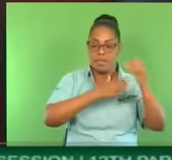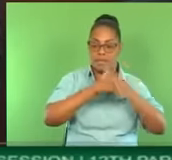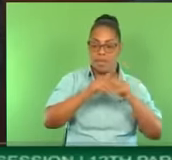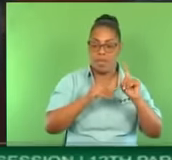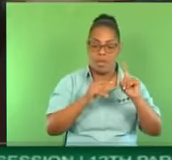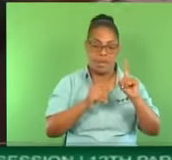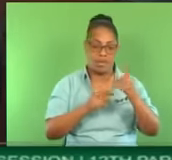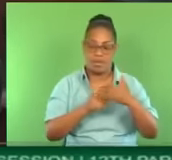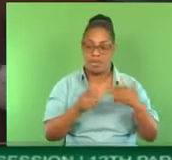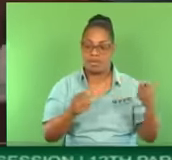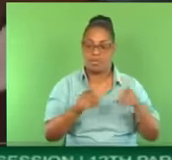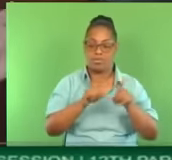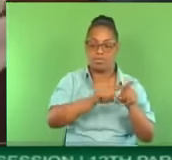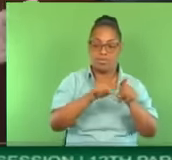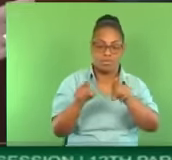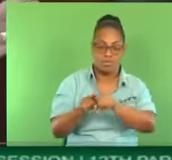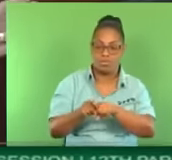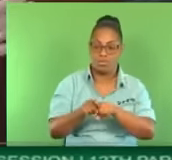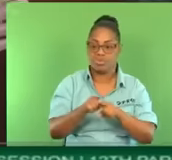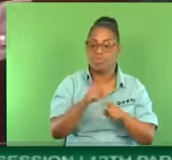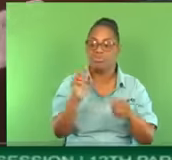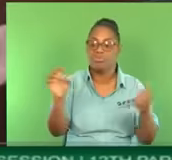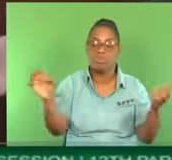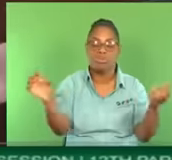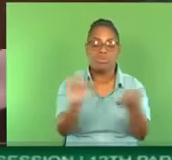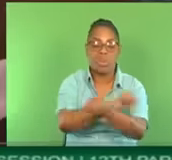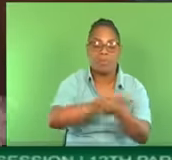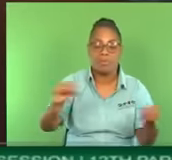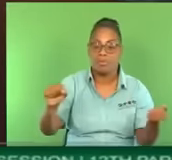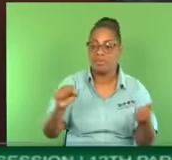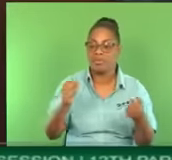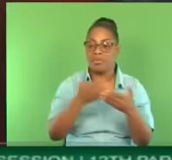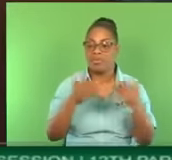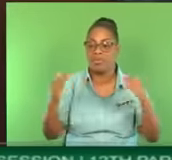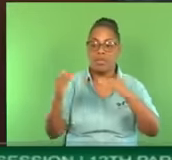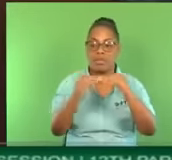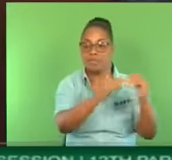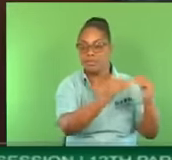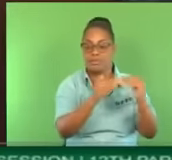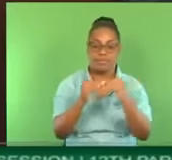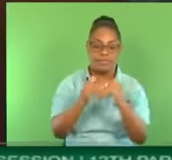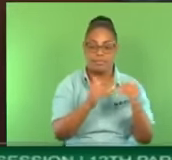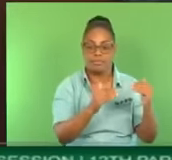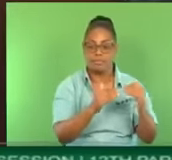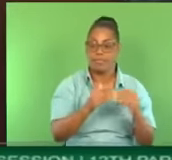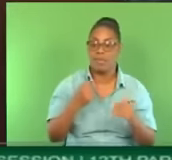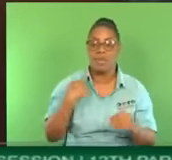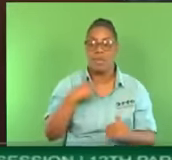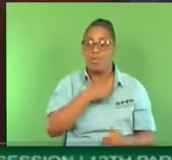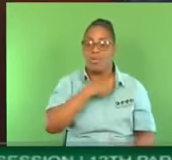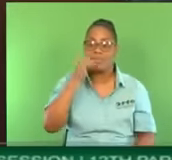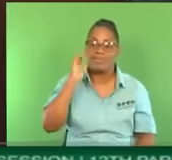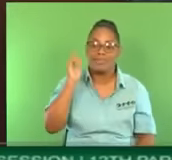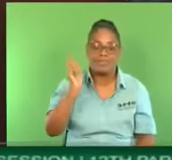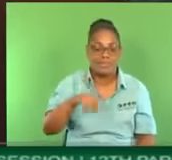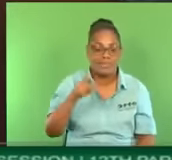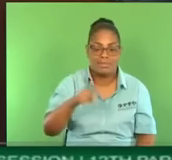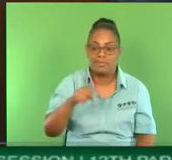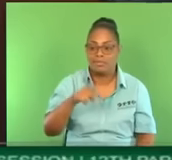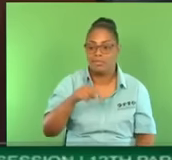They have destroyed every sector, every sector. We will have to rebuild to save this country, Madam Speaker.